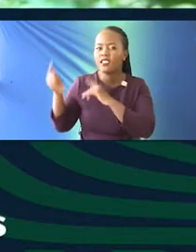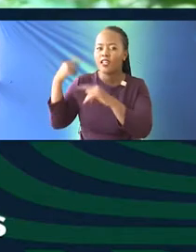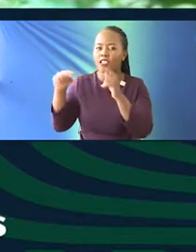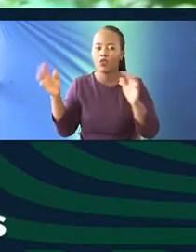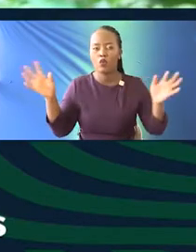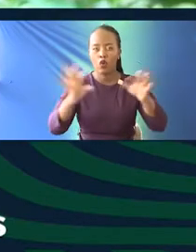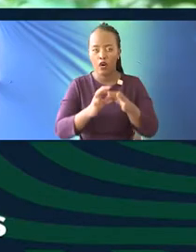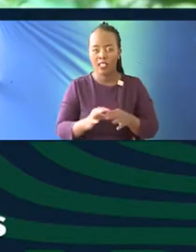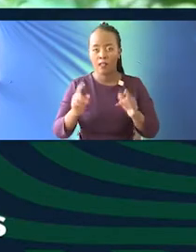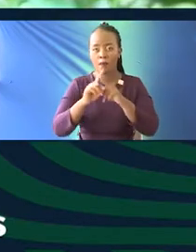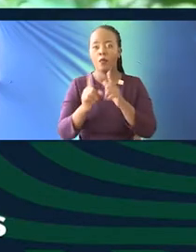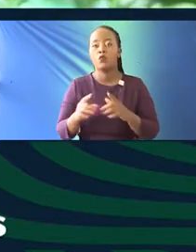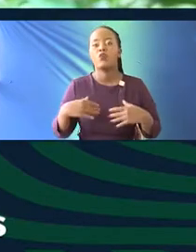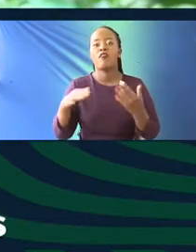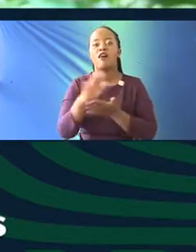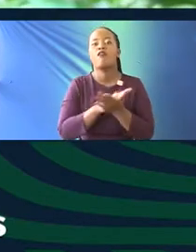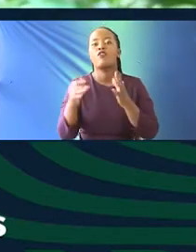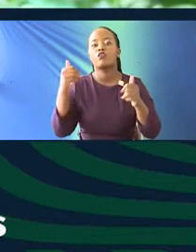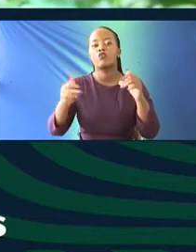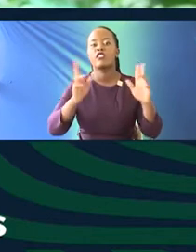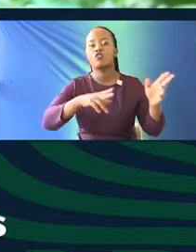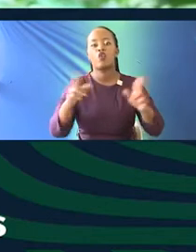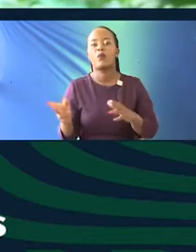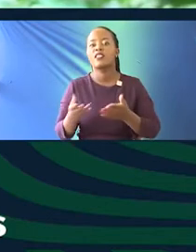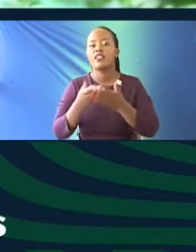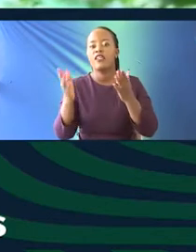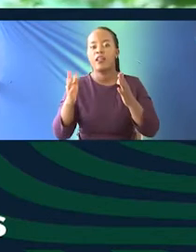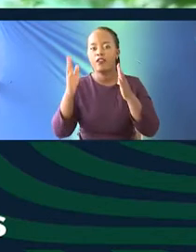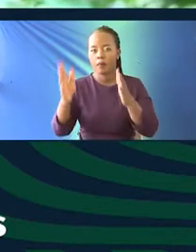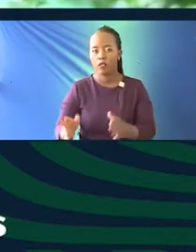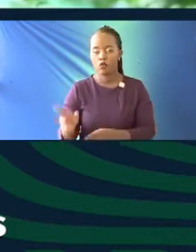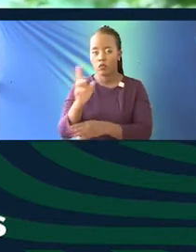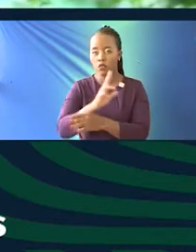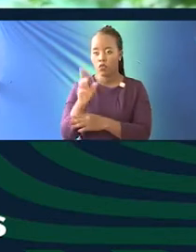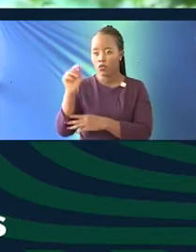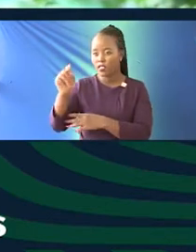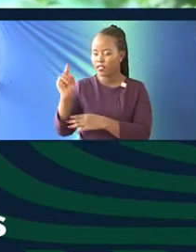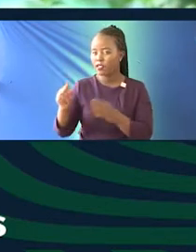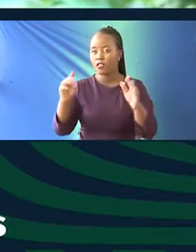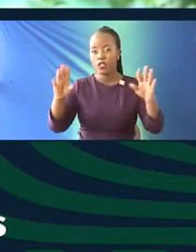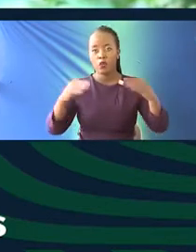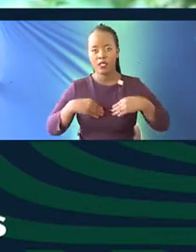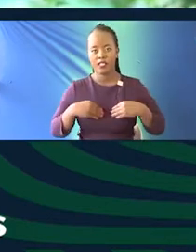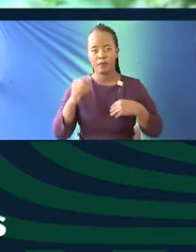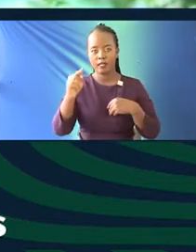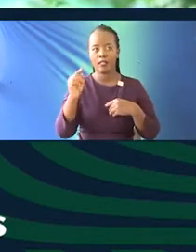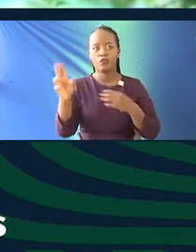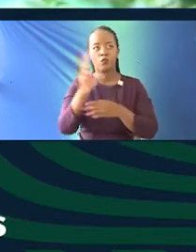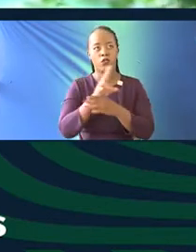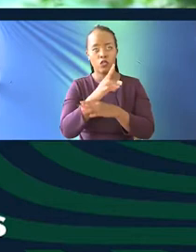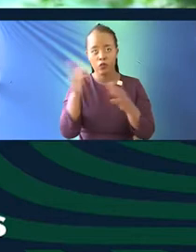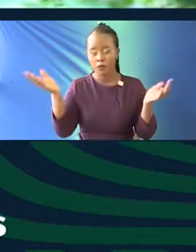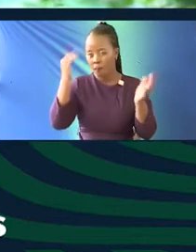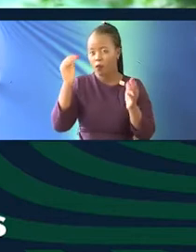that's quite common. Everybody uses this phrase, so I'll use it, except it's a cliche. It's always very, very difficult